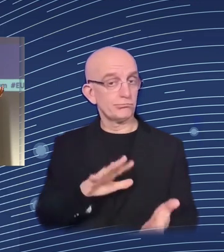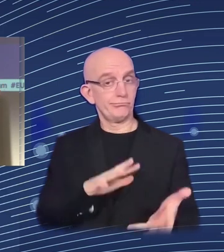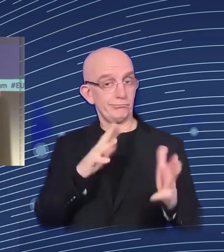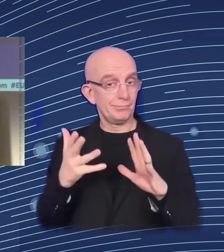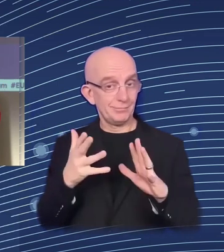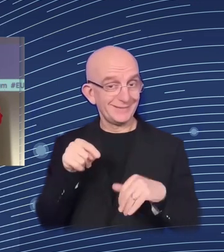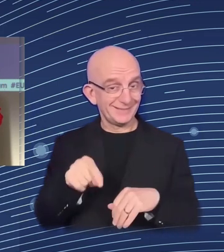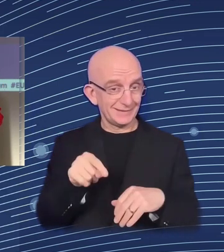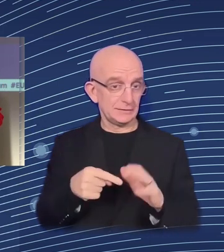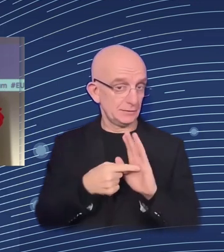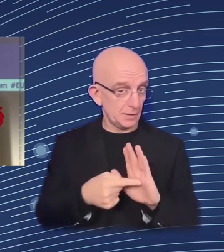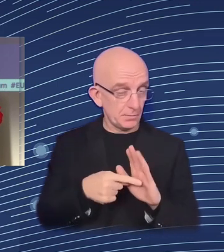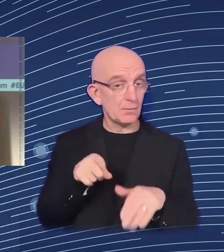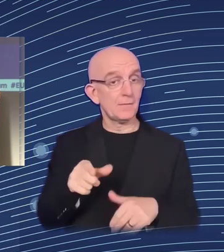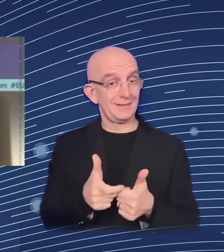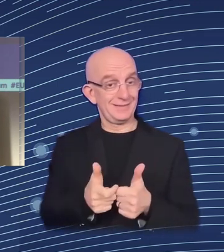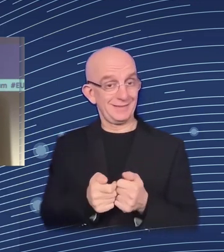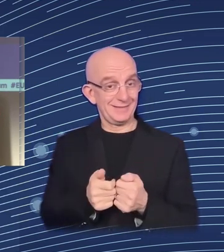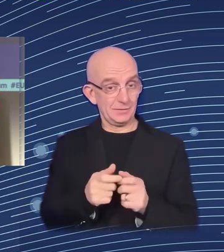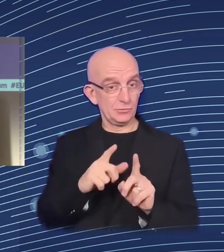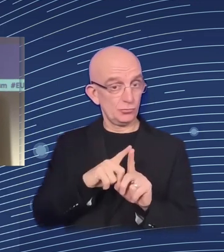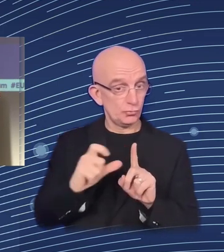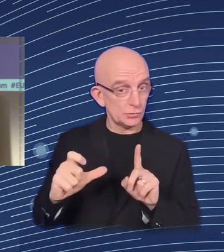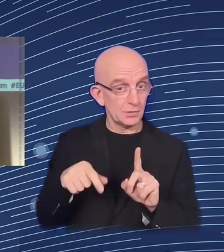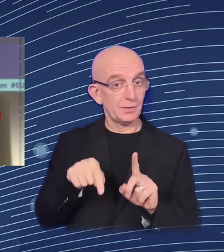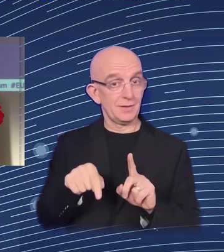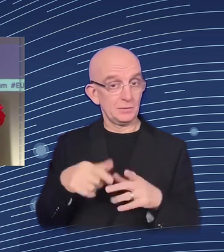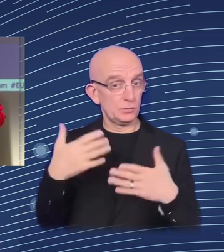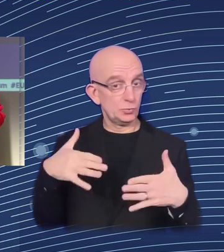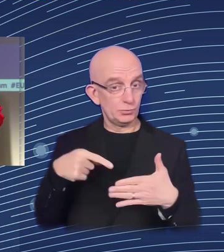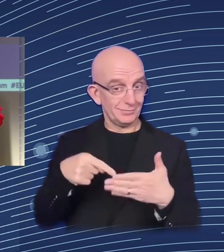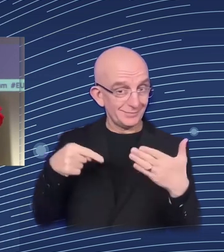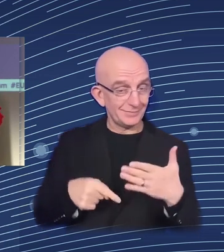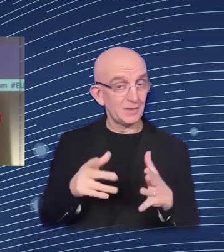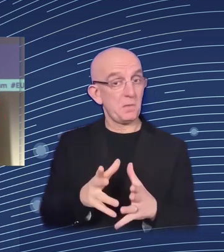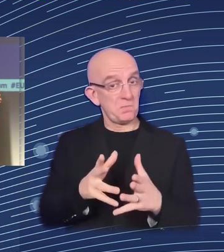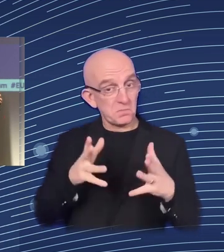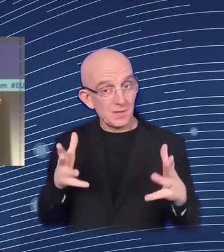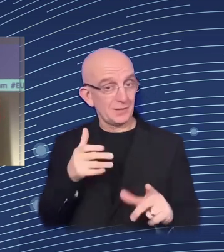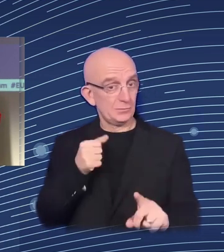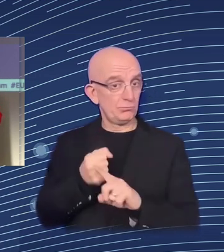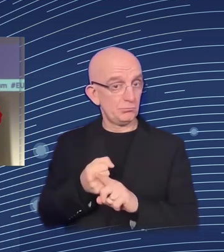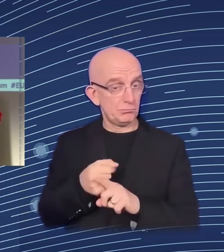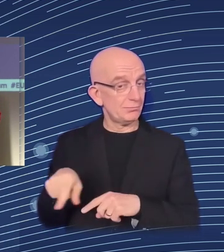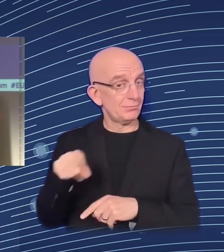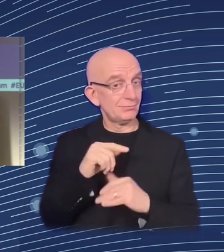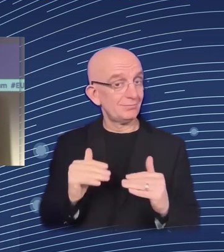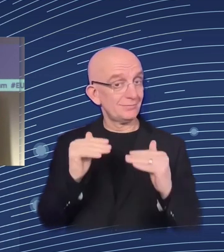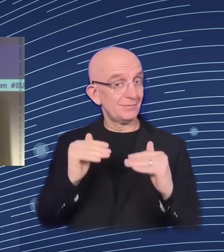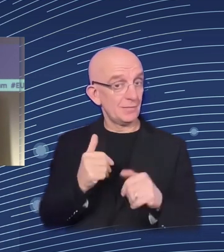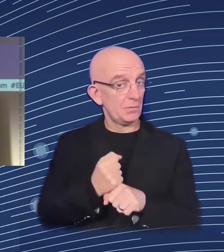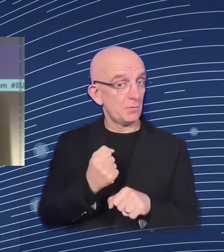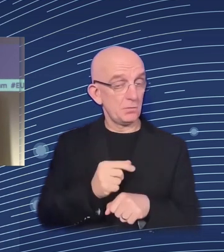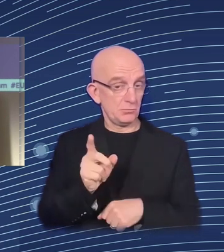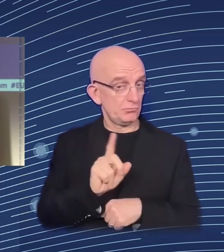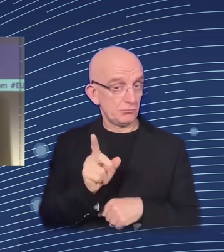earnings during the period 2010-2019. And I have to say, this came quite